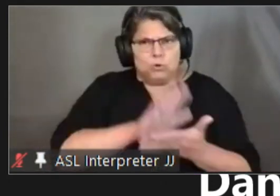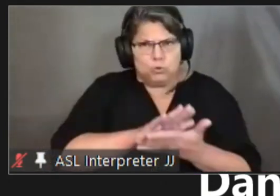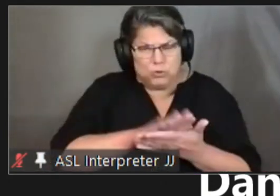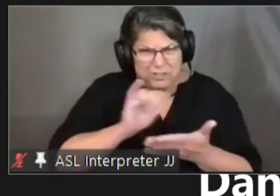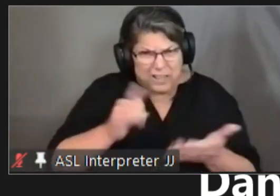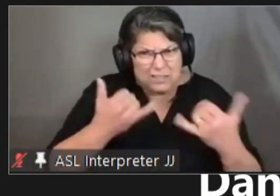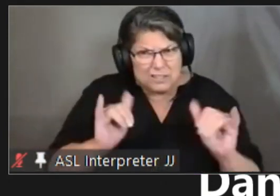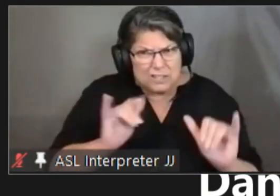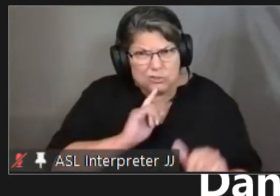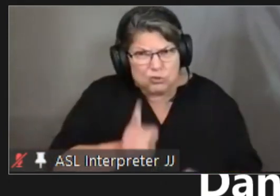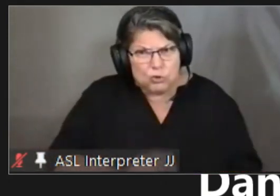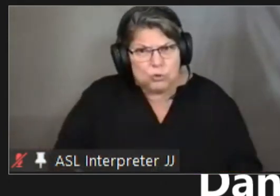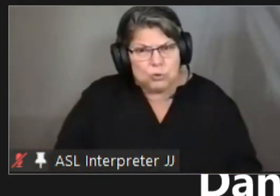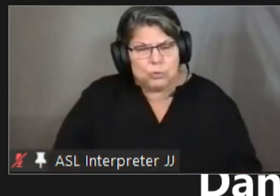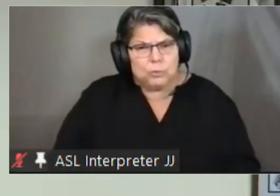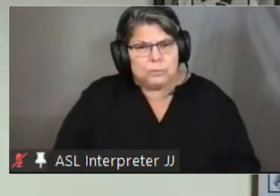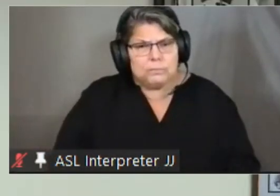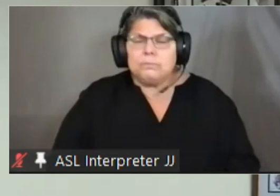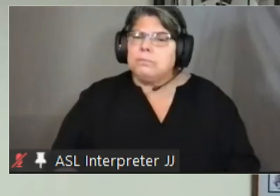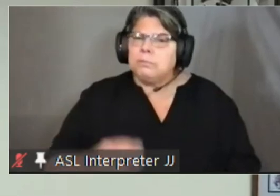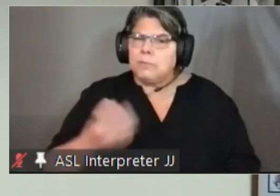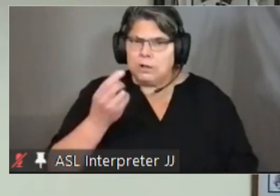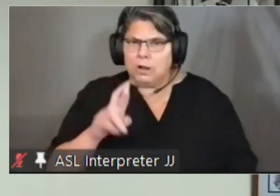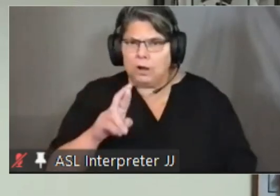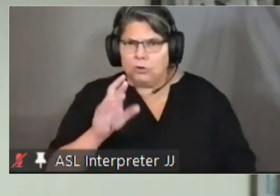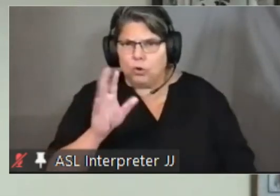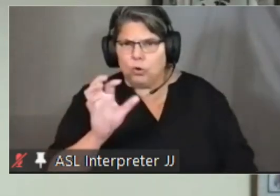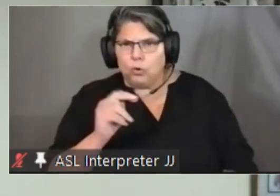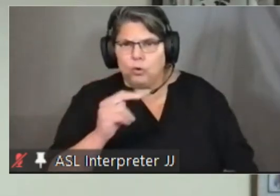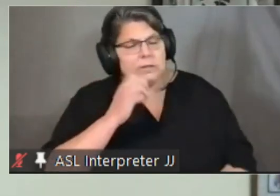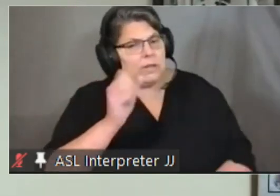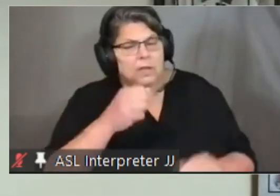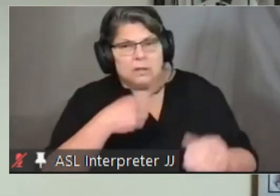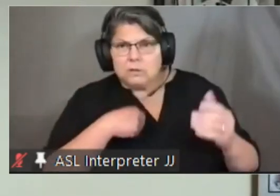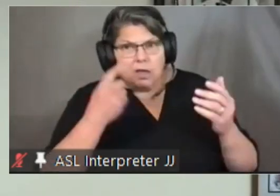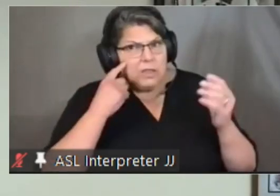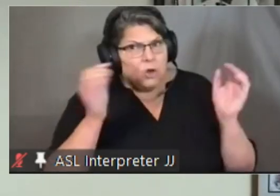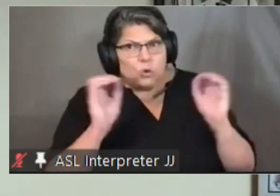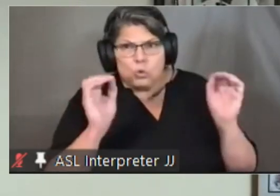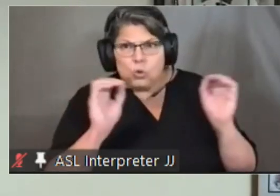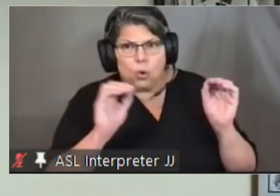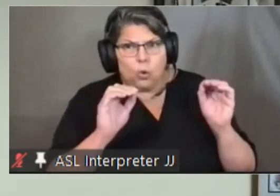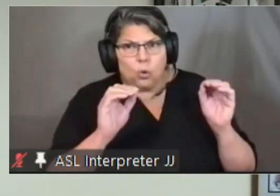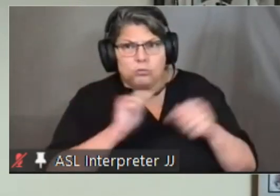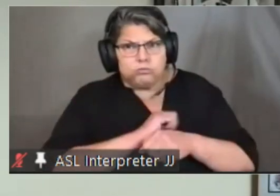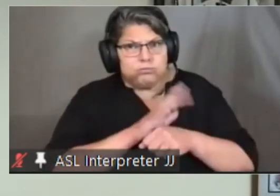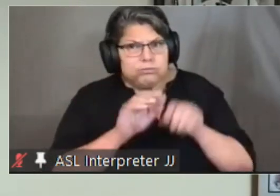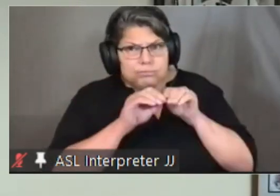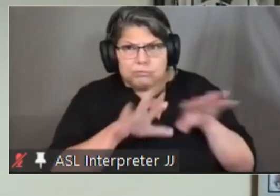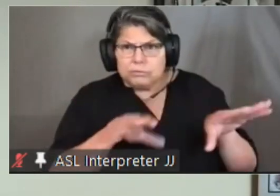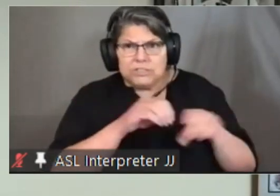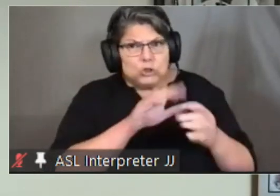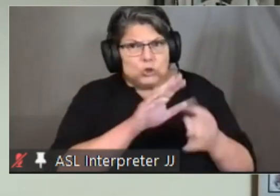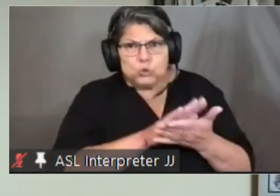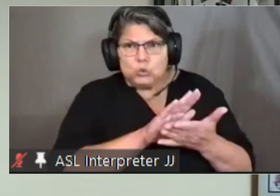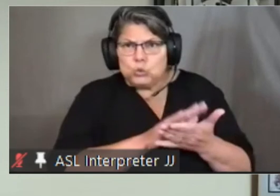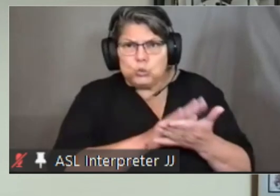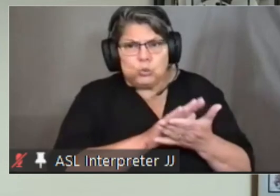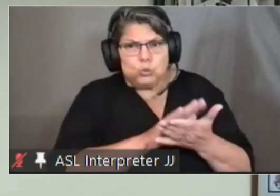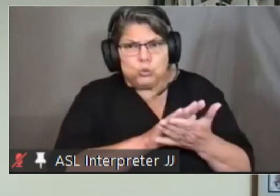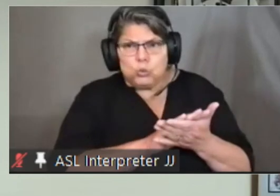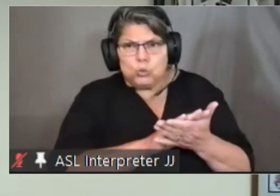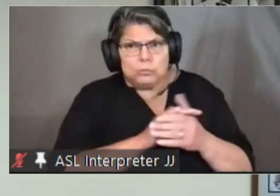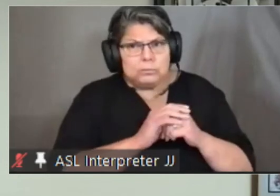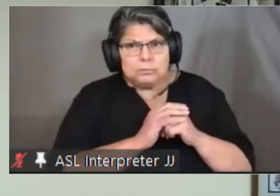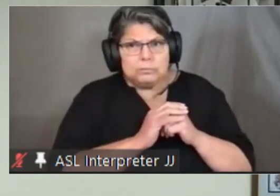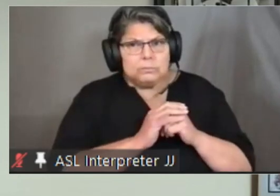yes i i don't think we've had any outbreaks that have actually been in a school um